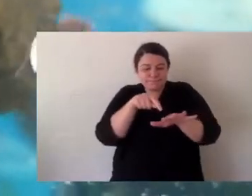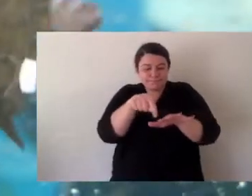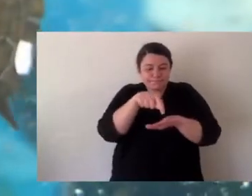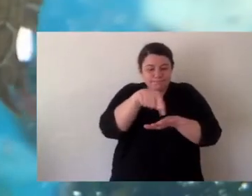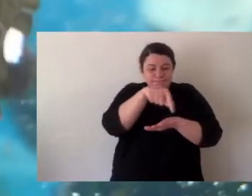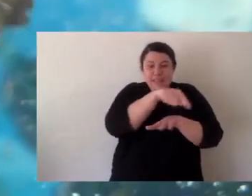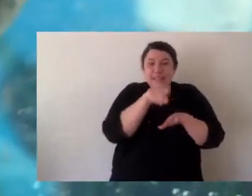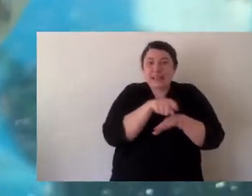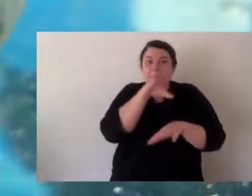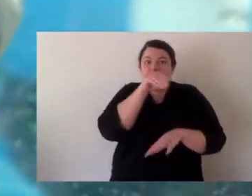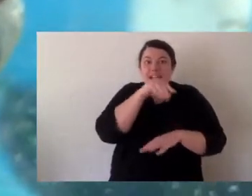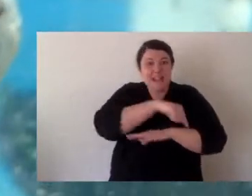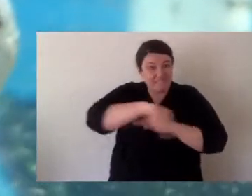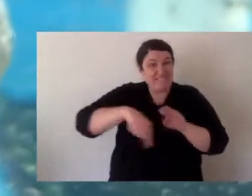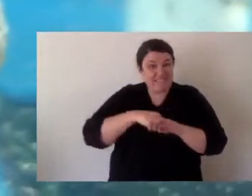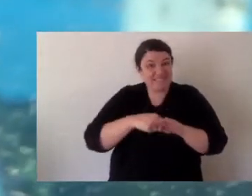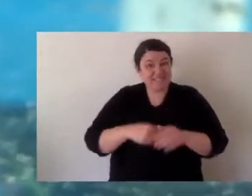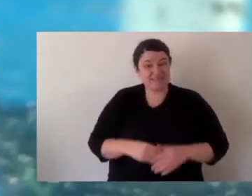turtles.